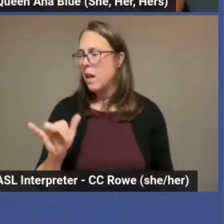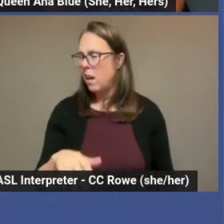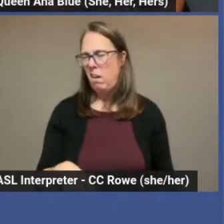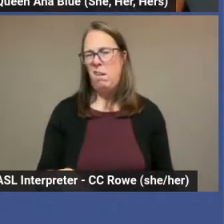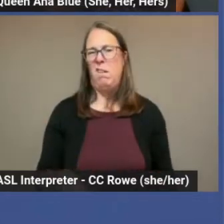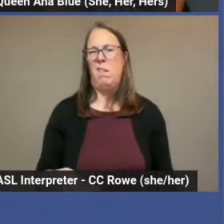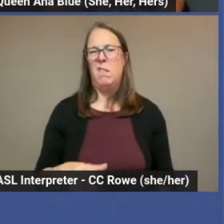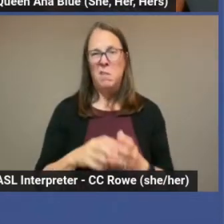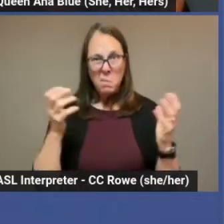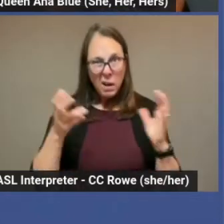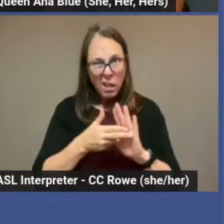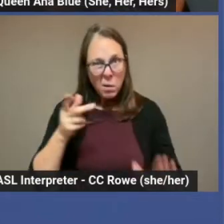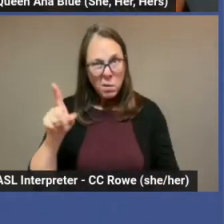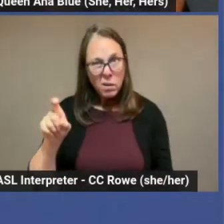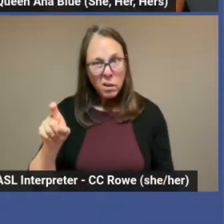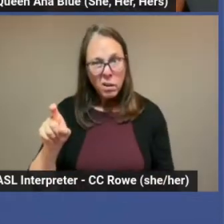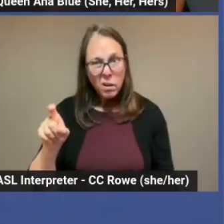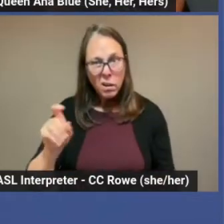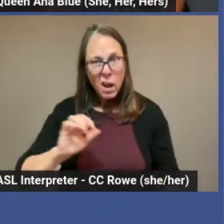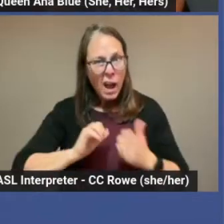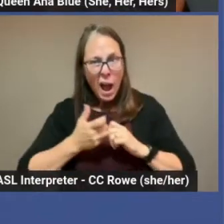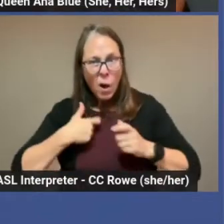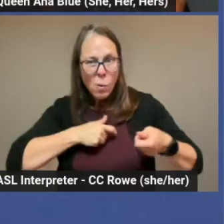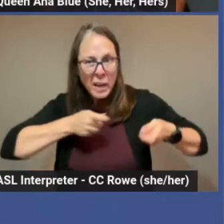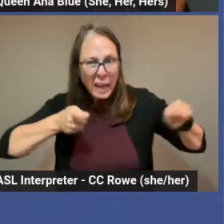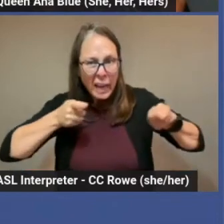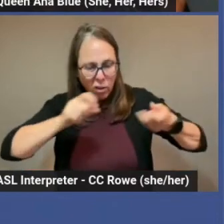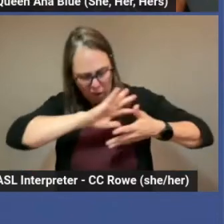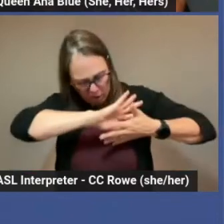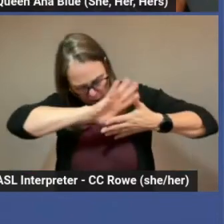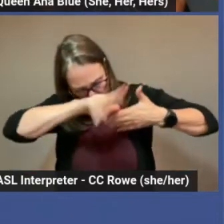there are there too many labels? Like, how do we how do we handle this?